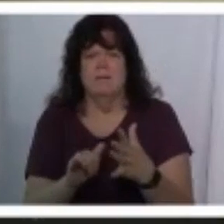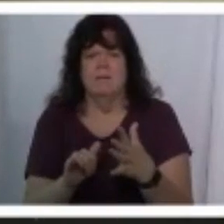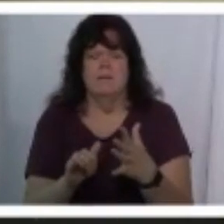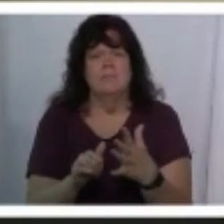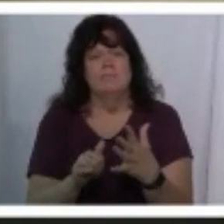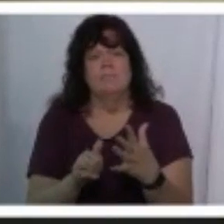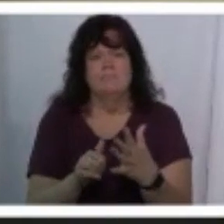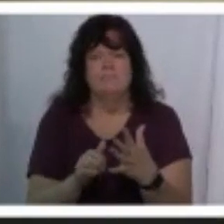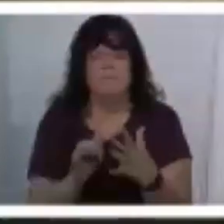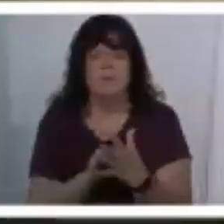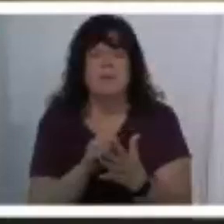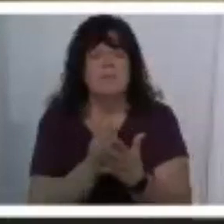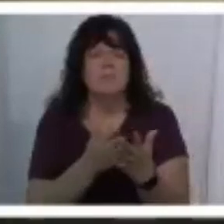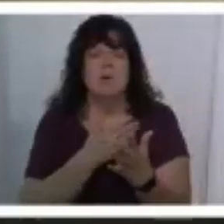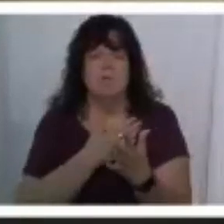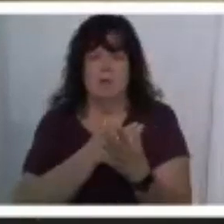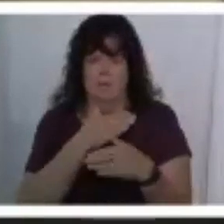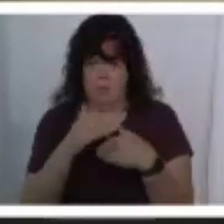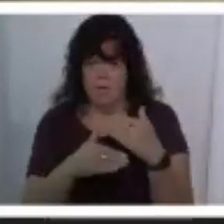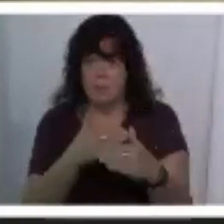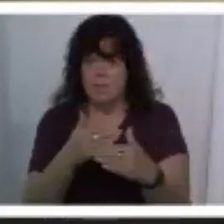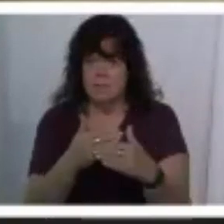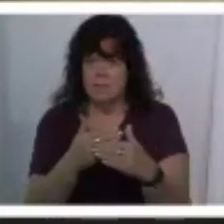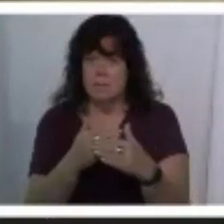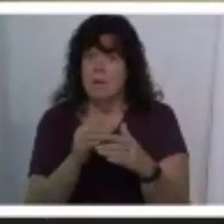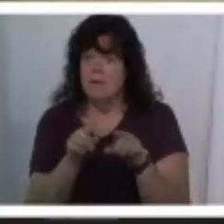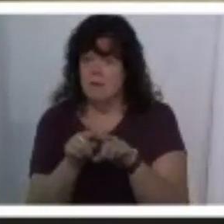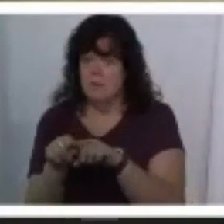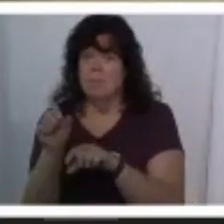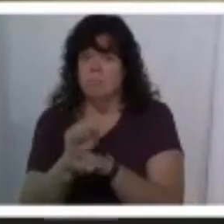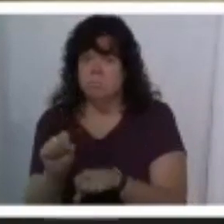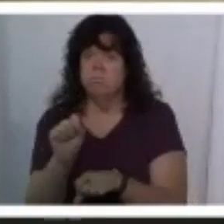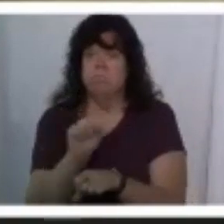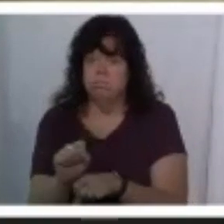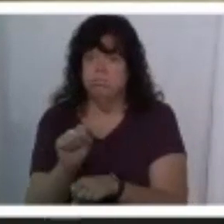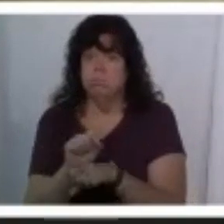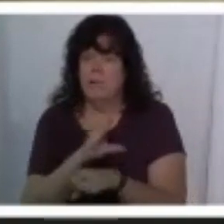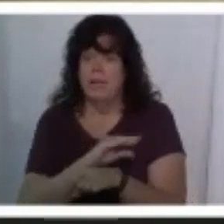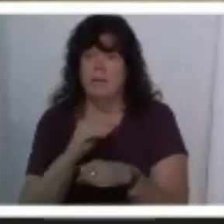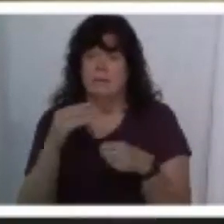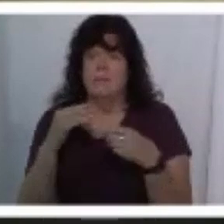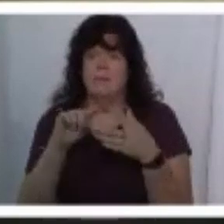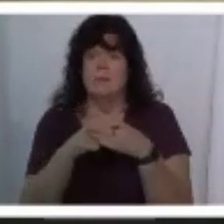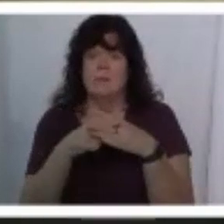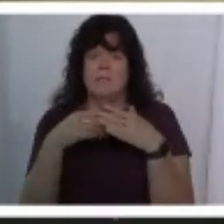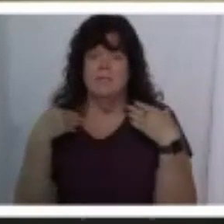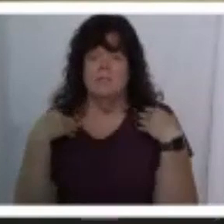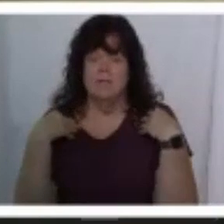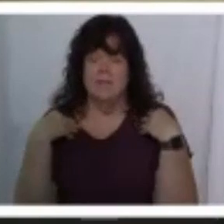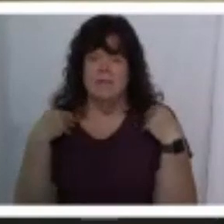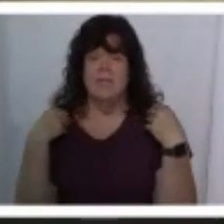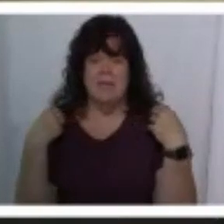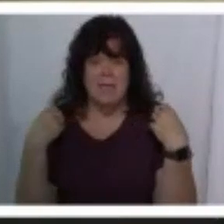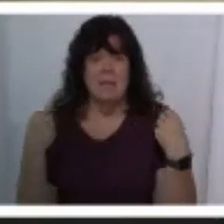that was part of my process i've also done a lot of work and i can say i've done a lot healing you know some of those people that hurt me